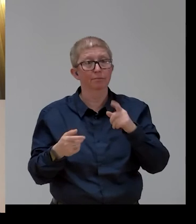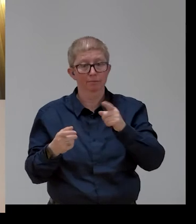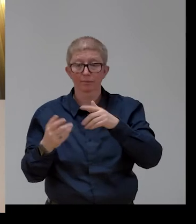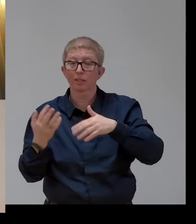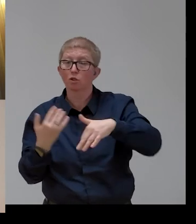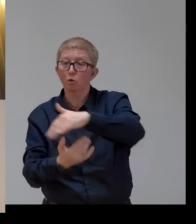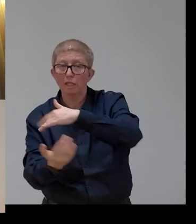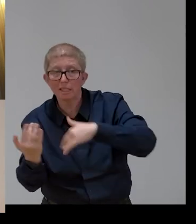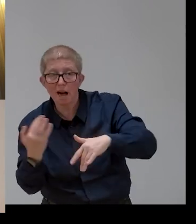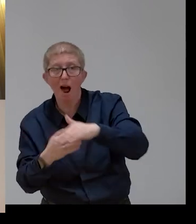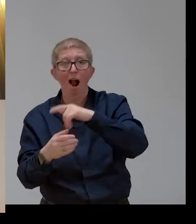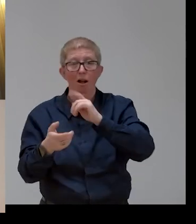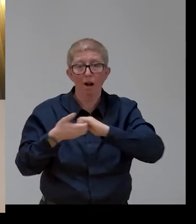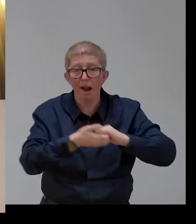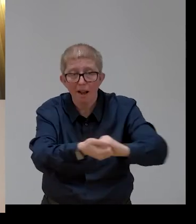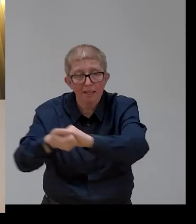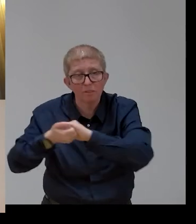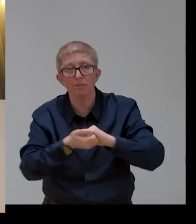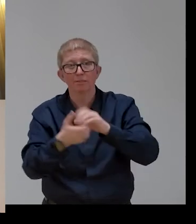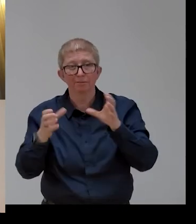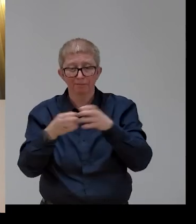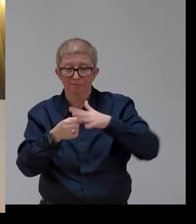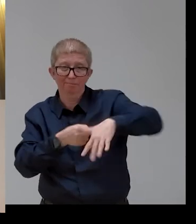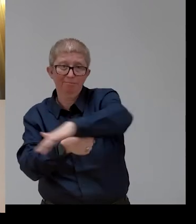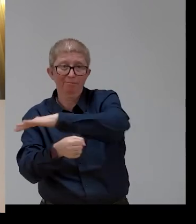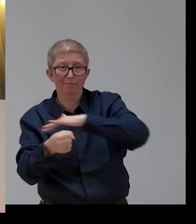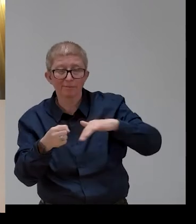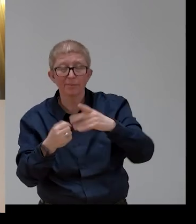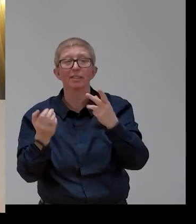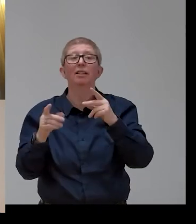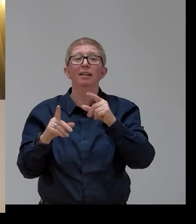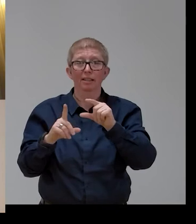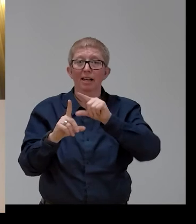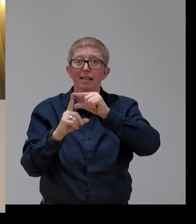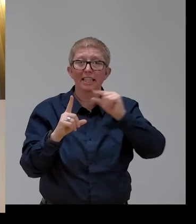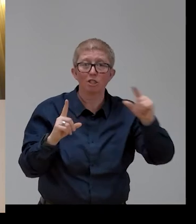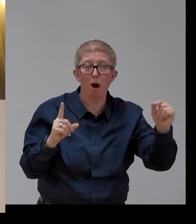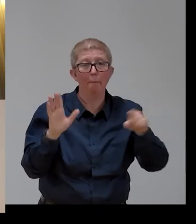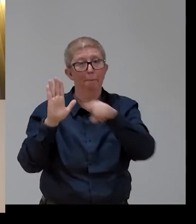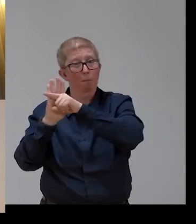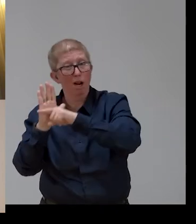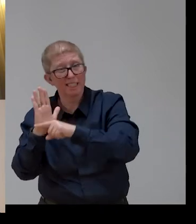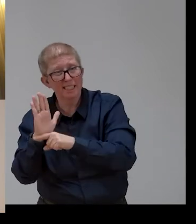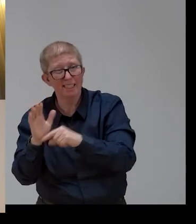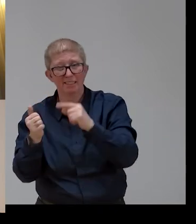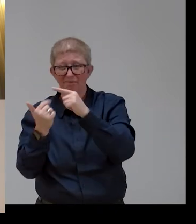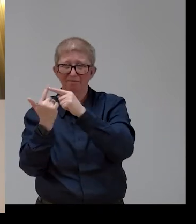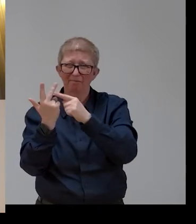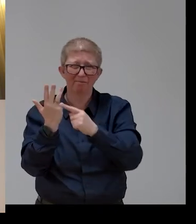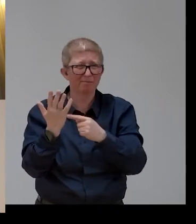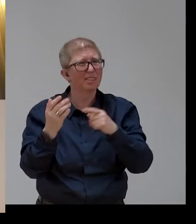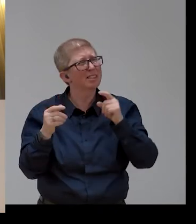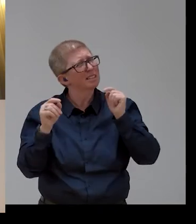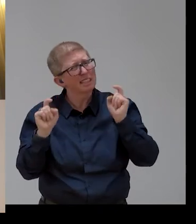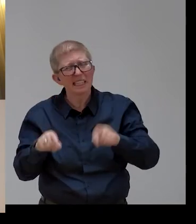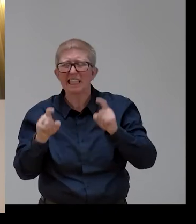the environmental and digital policy. We need to have a strong push from here